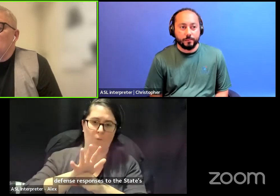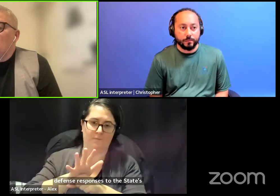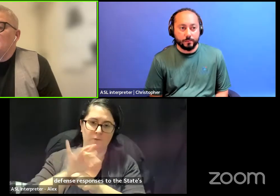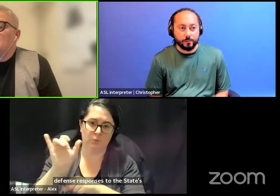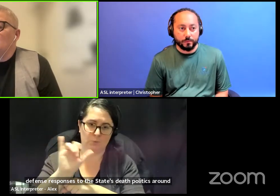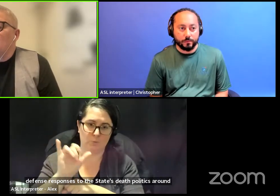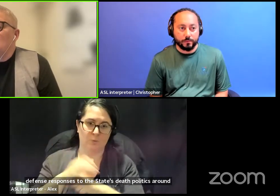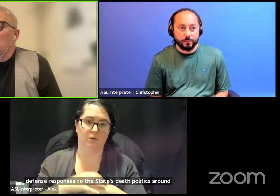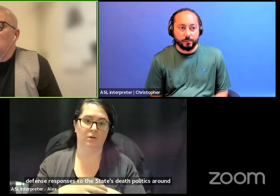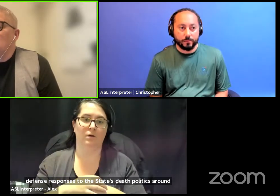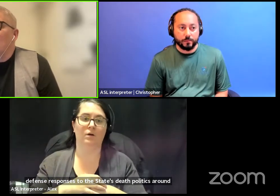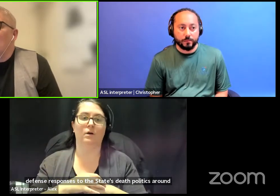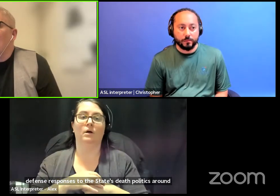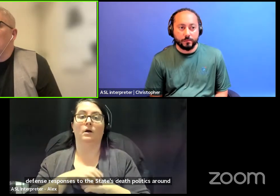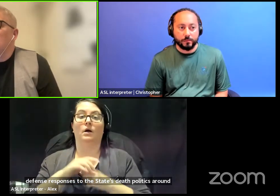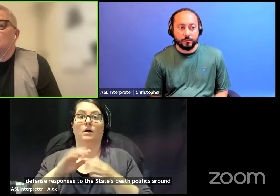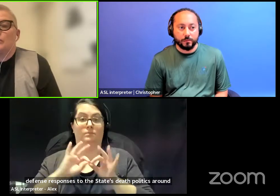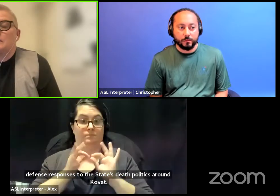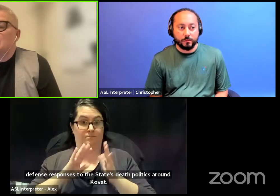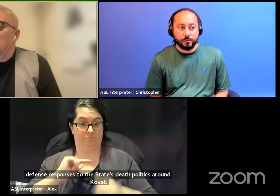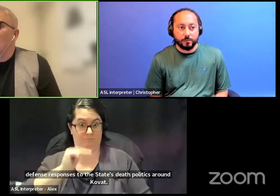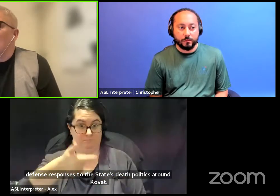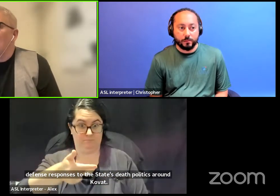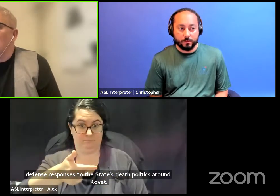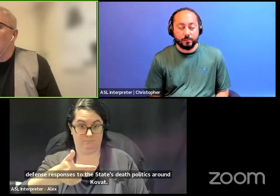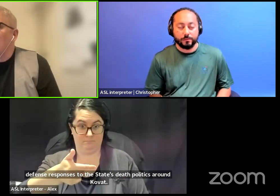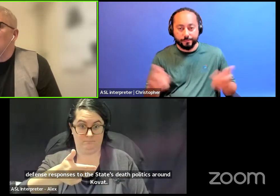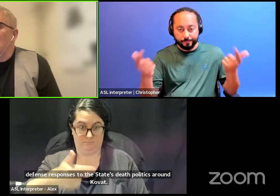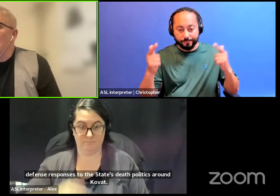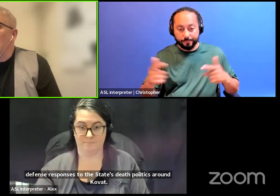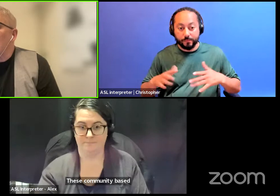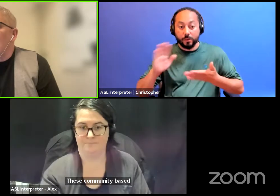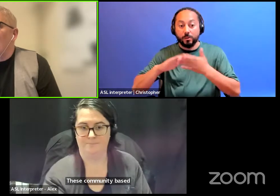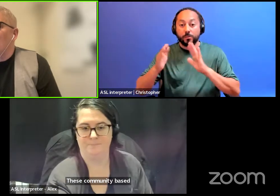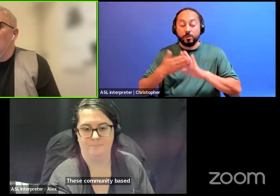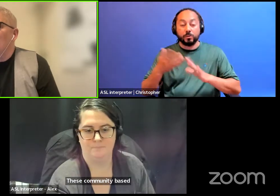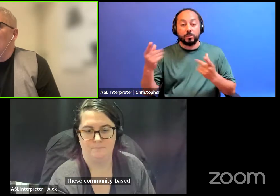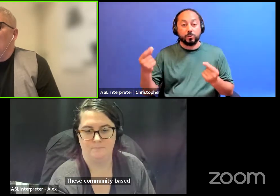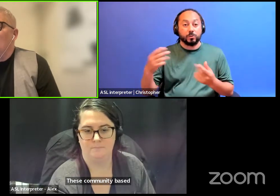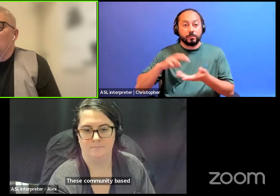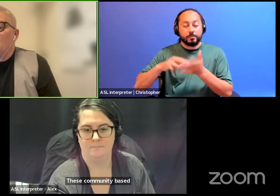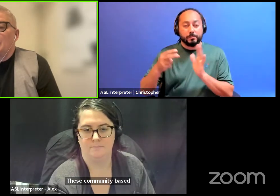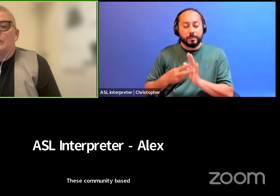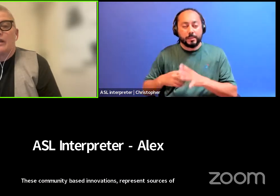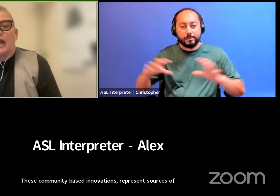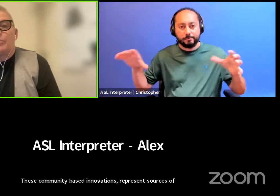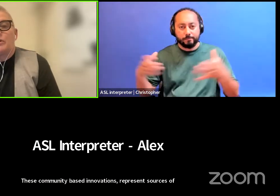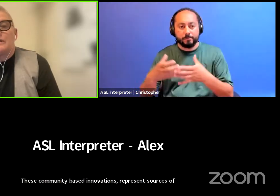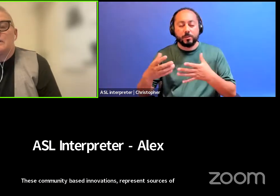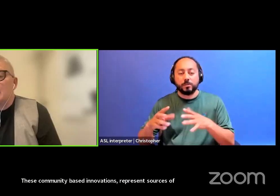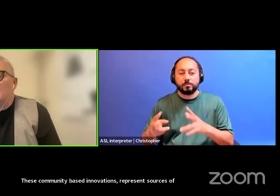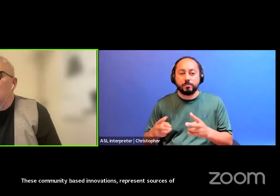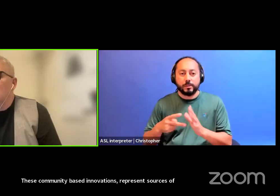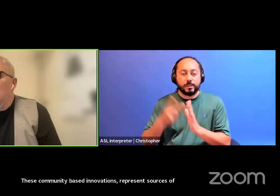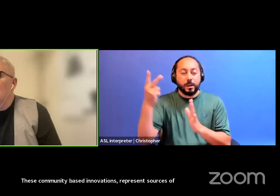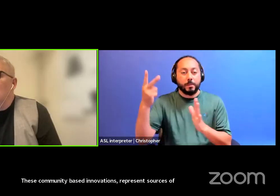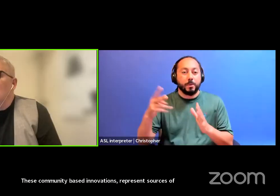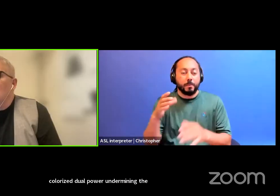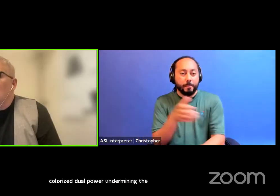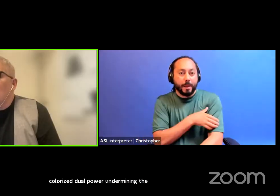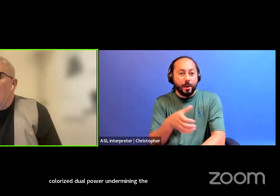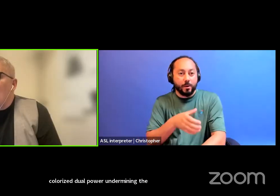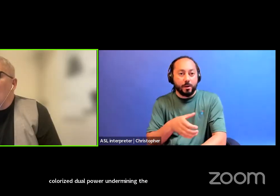community based innovations represent sources of collectivized dual power undermining the capitalist state.